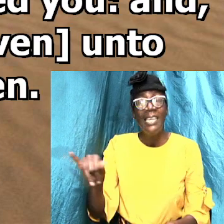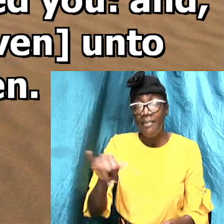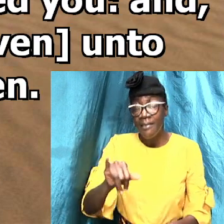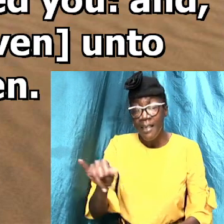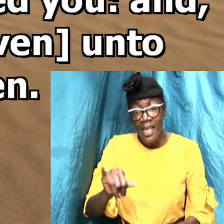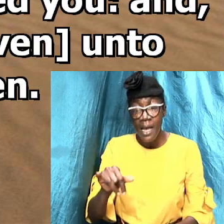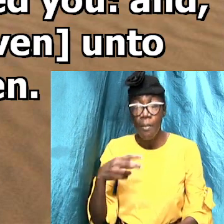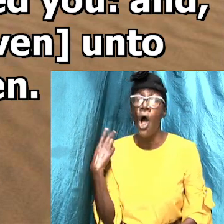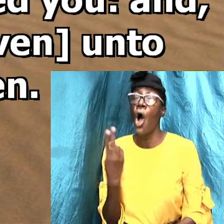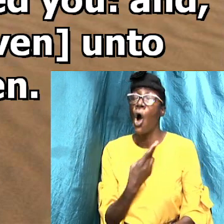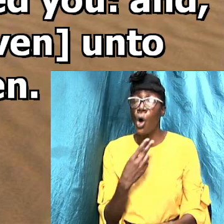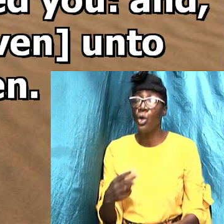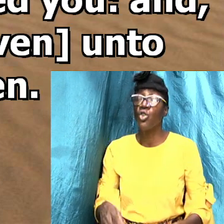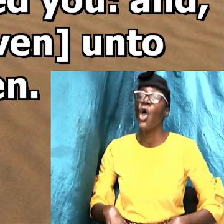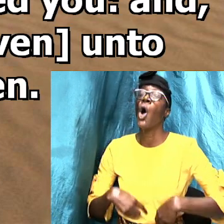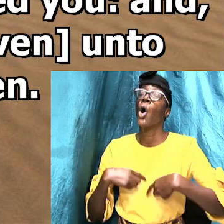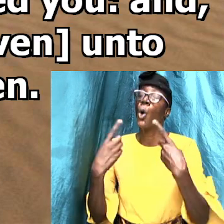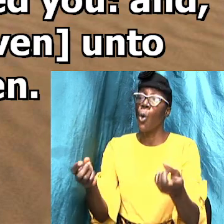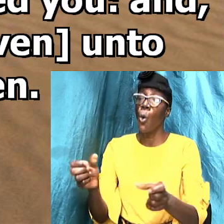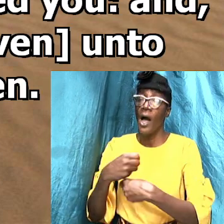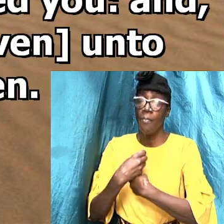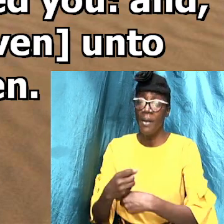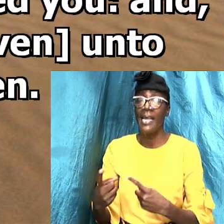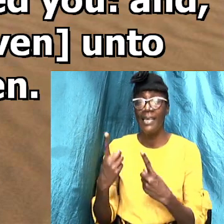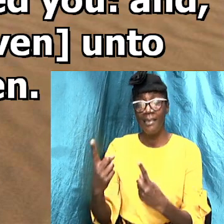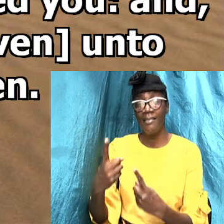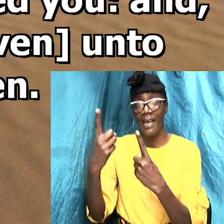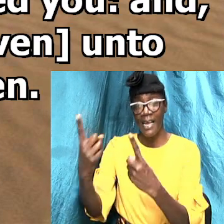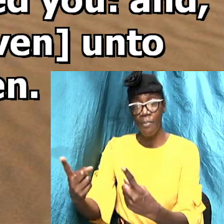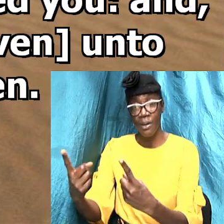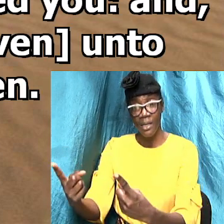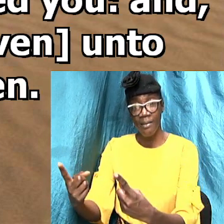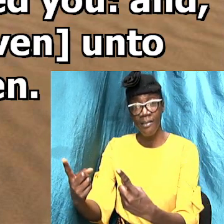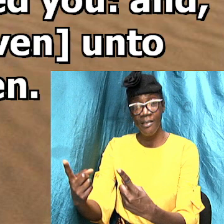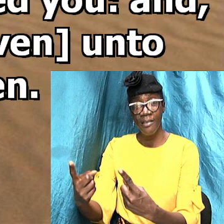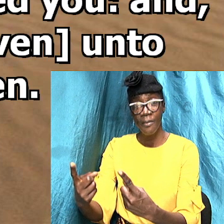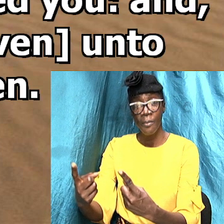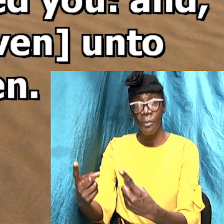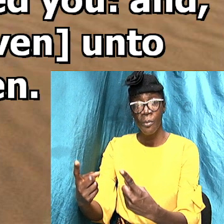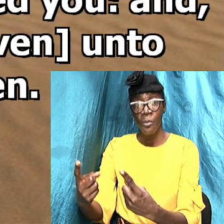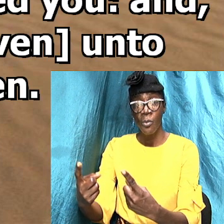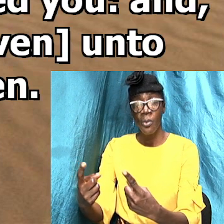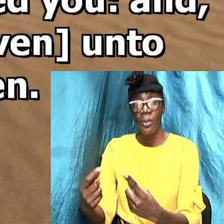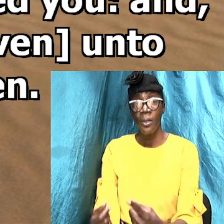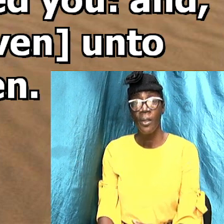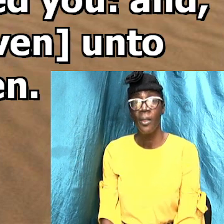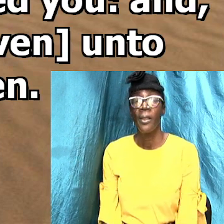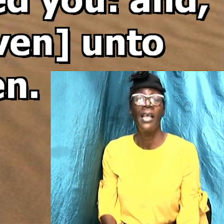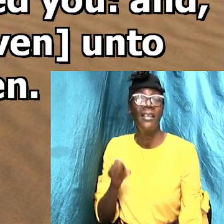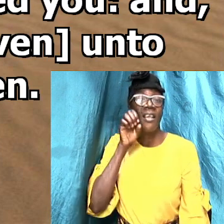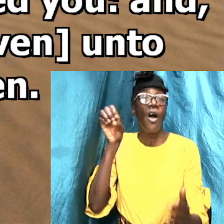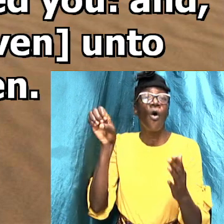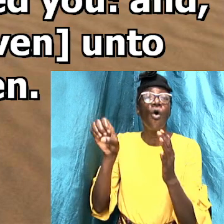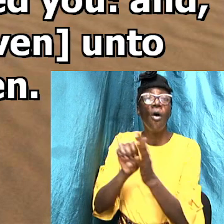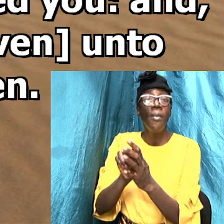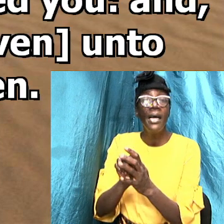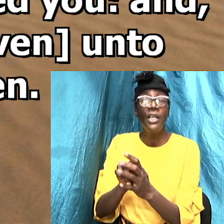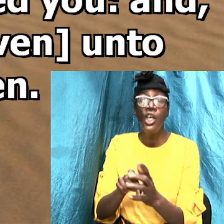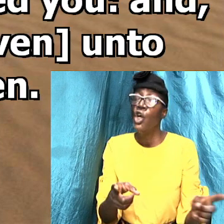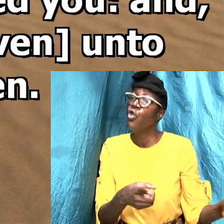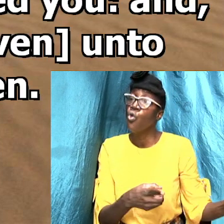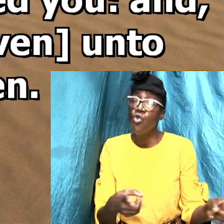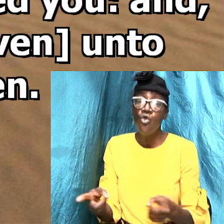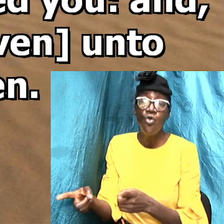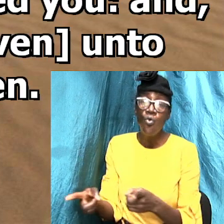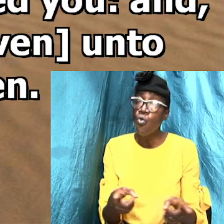go and make disciples. but if it's also a commandment to go, it's a commandment for us to do.